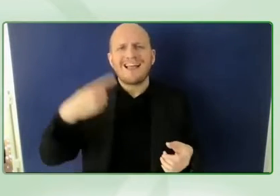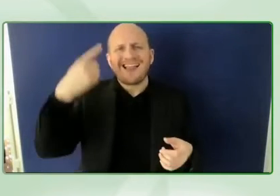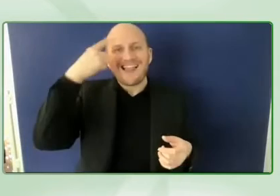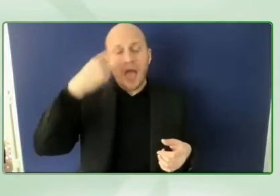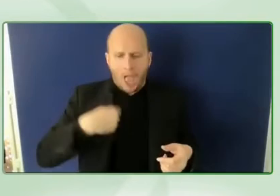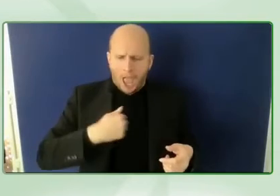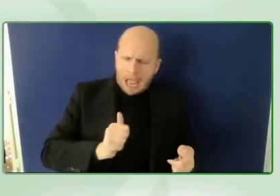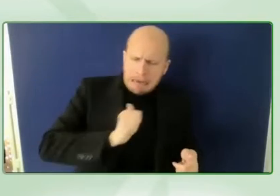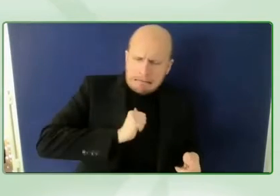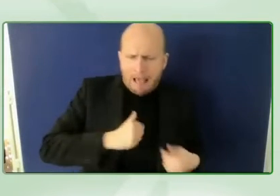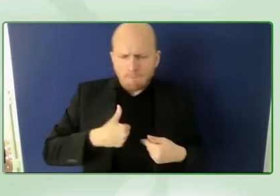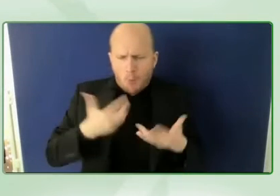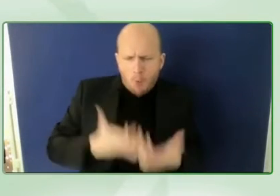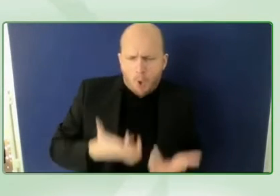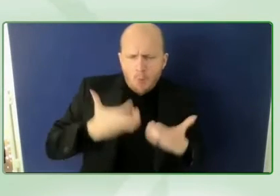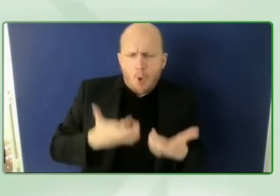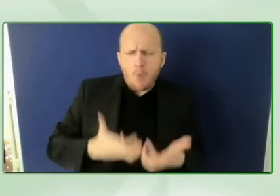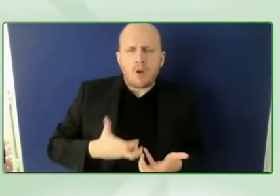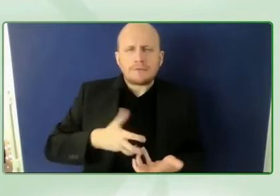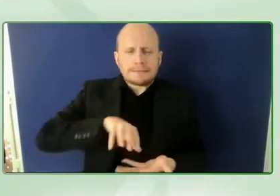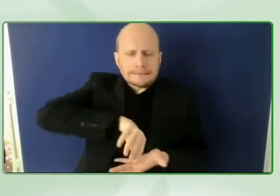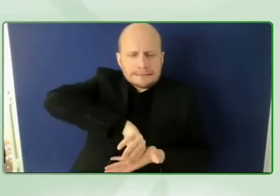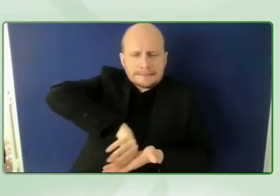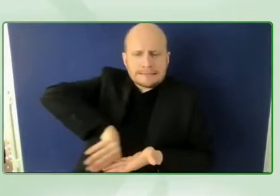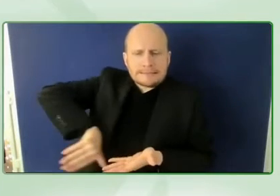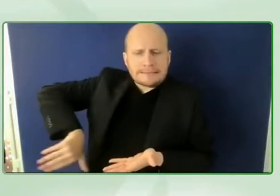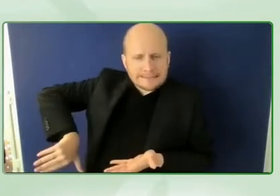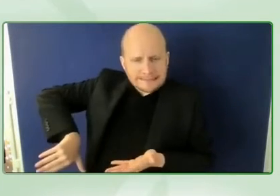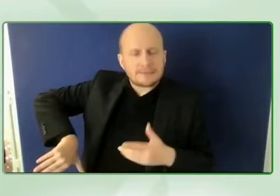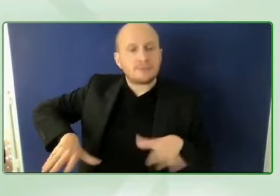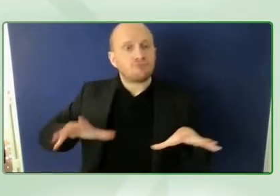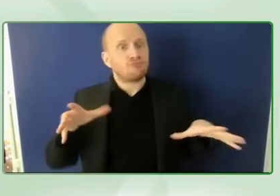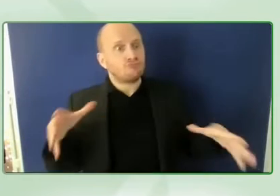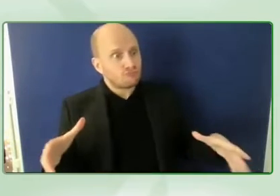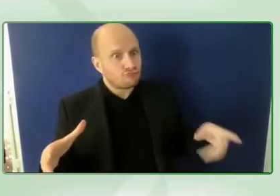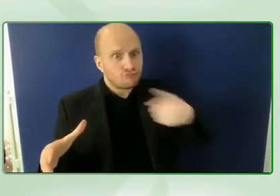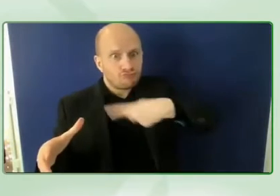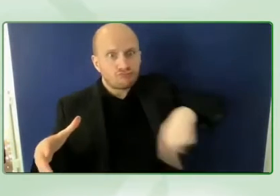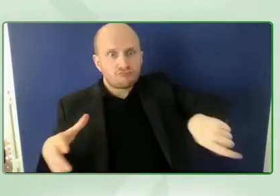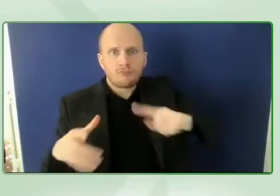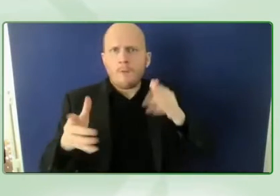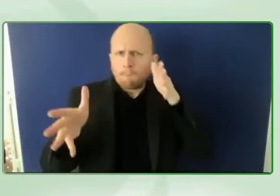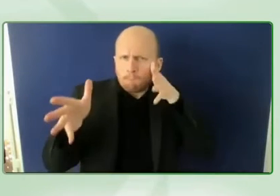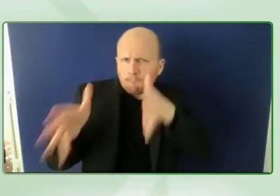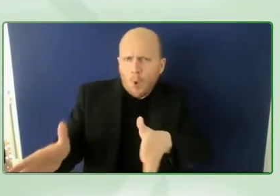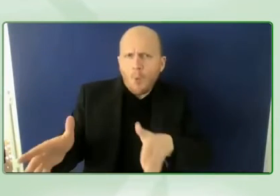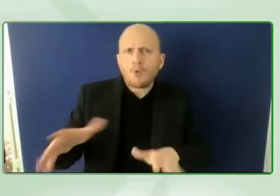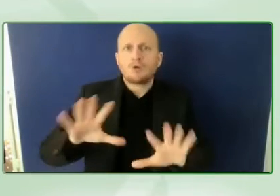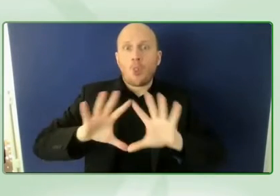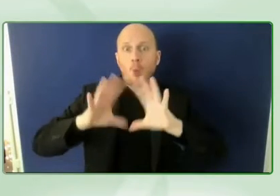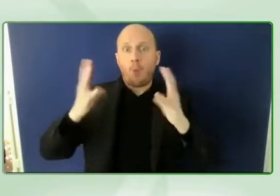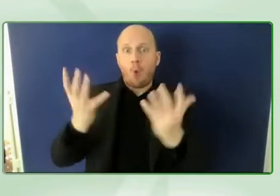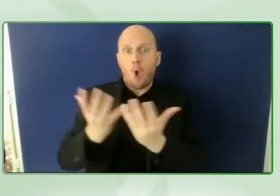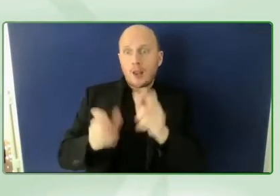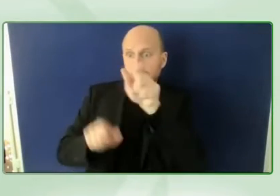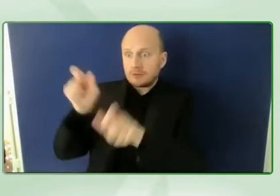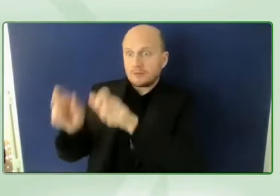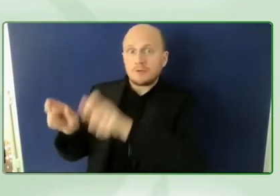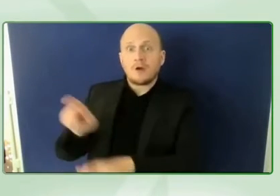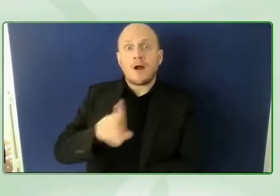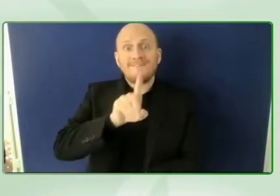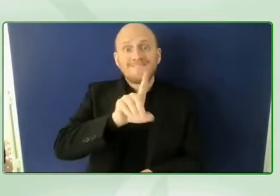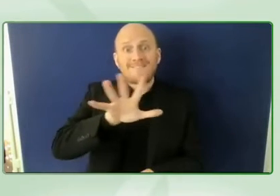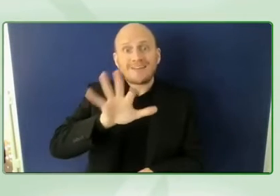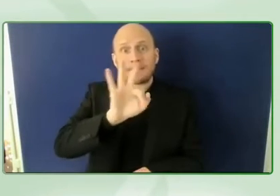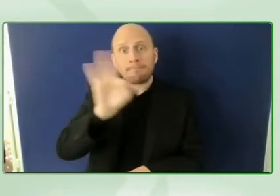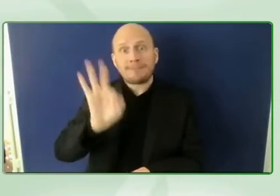a common goal which is advancing the rights of the world's 15 with disabilities so that in its in its own right was a uh a